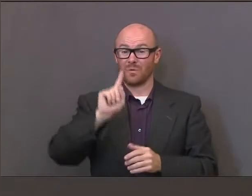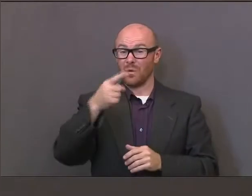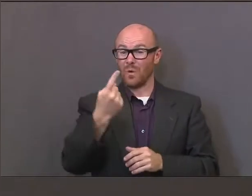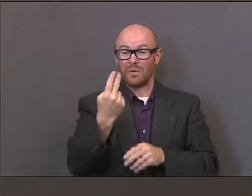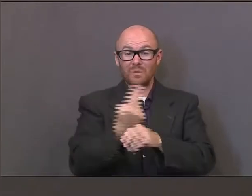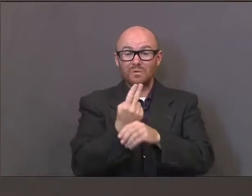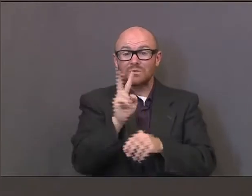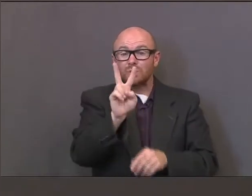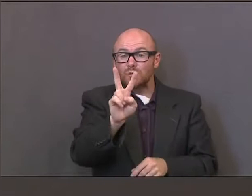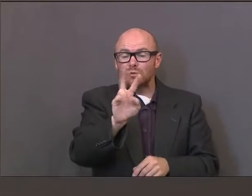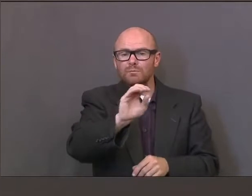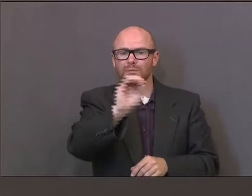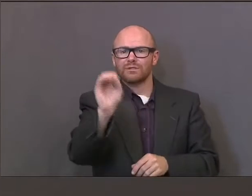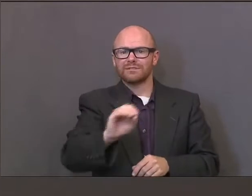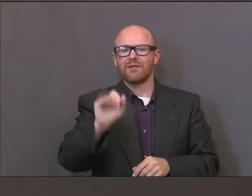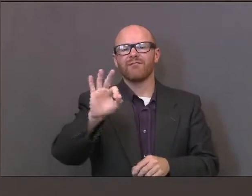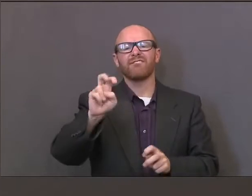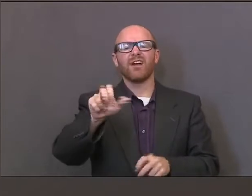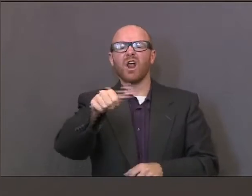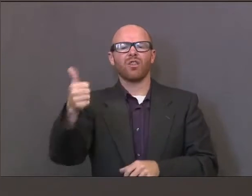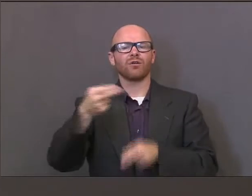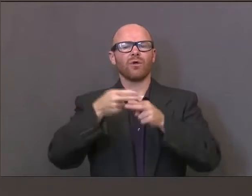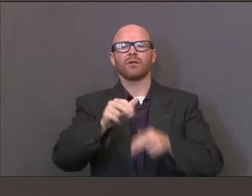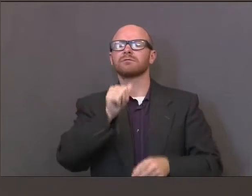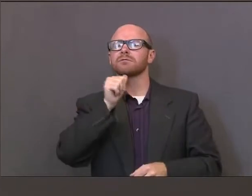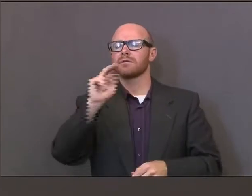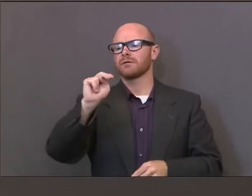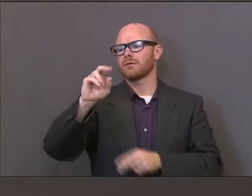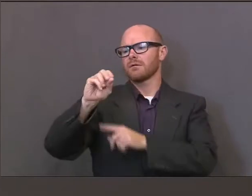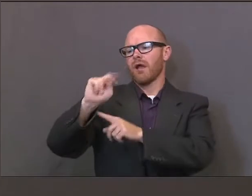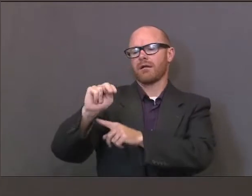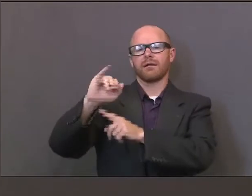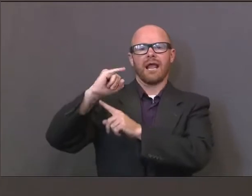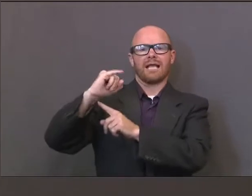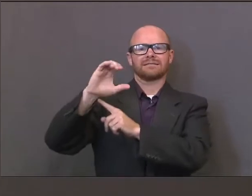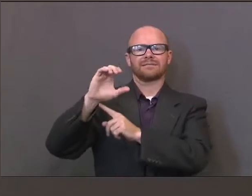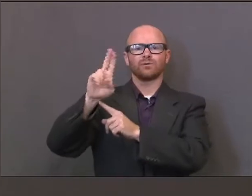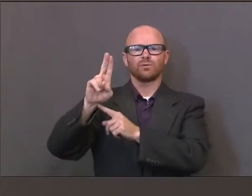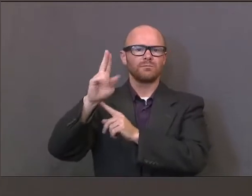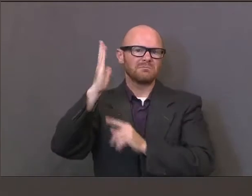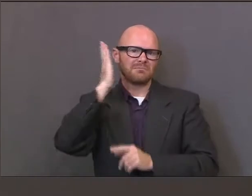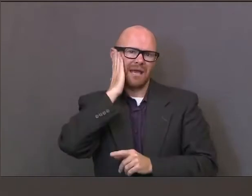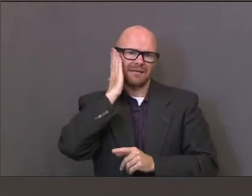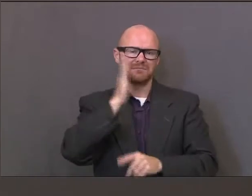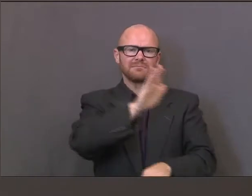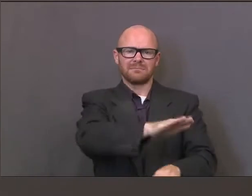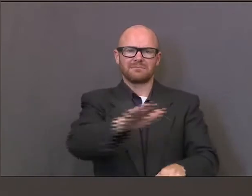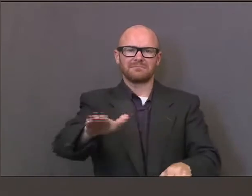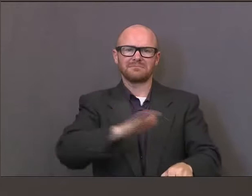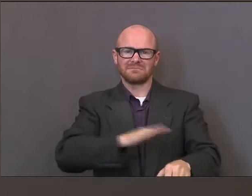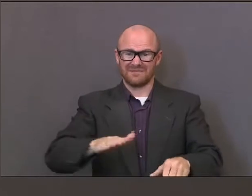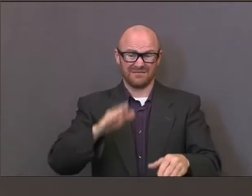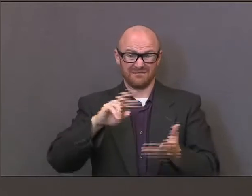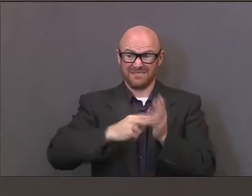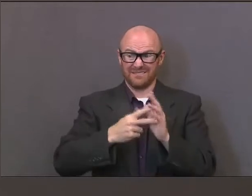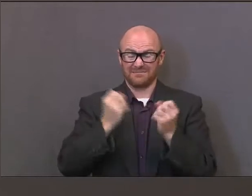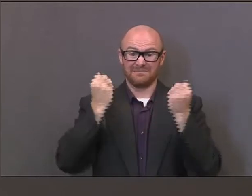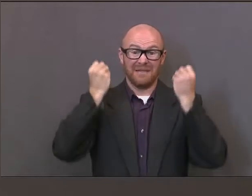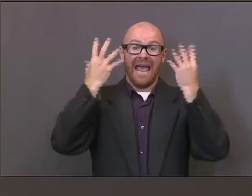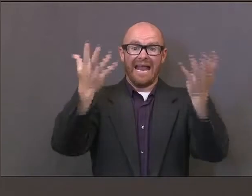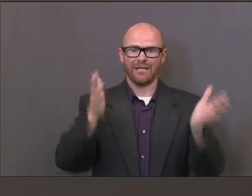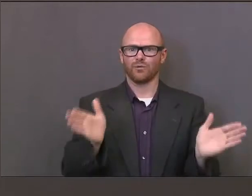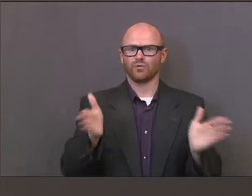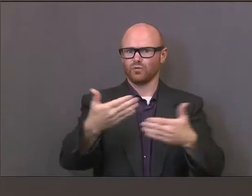other beds that are not ICU beds, and our hospitalization rates are that we have about half of the rooms still available in